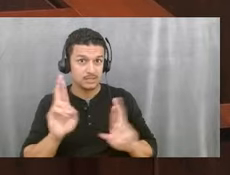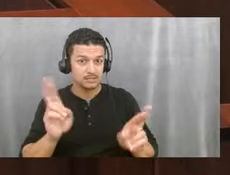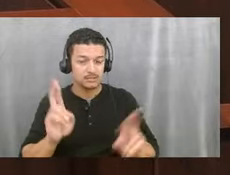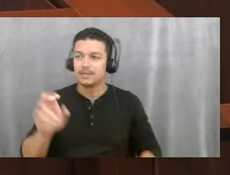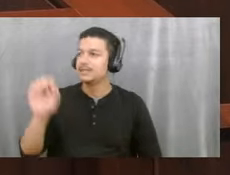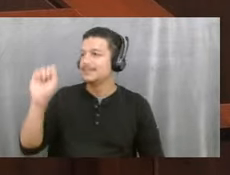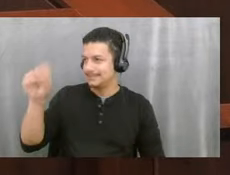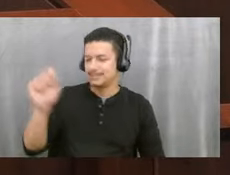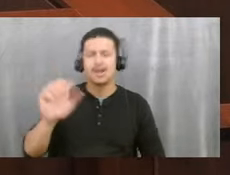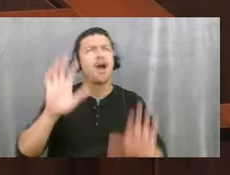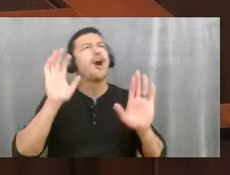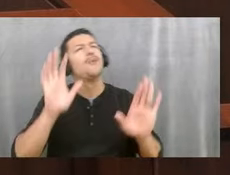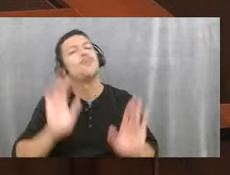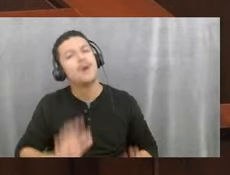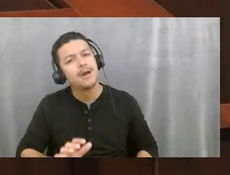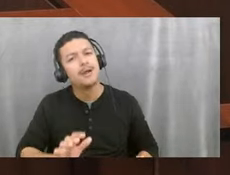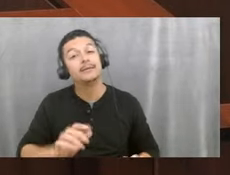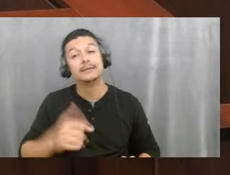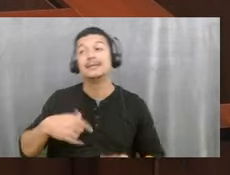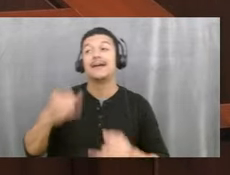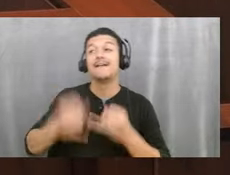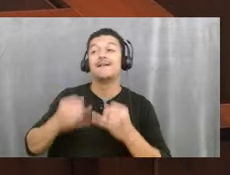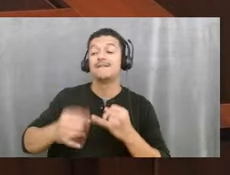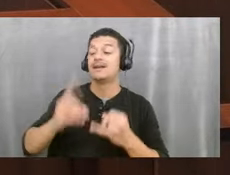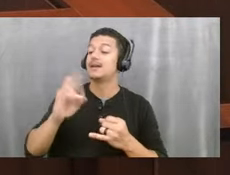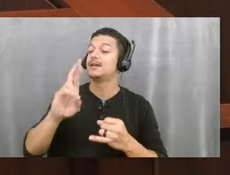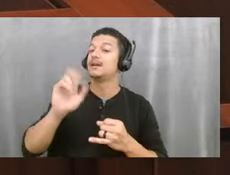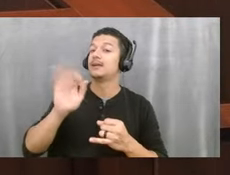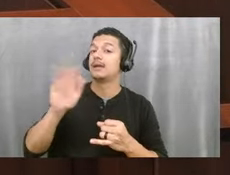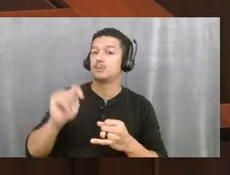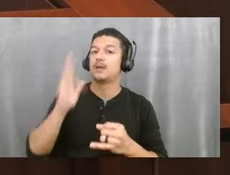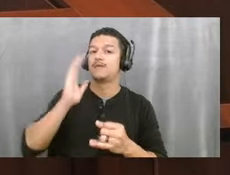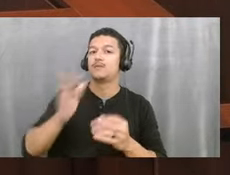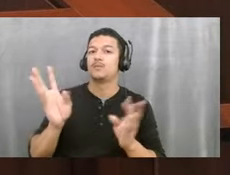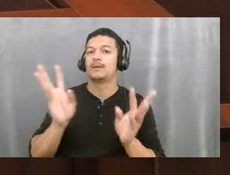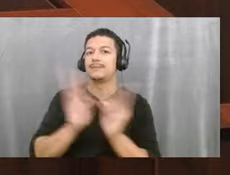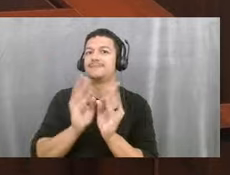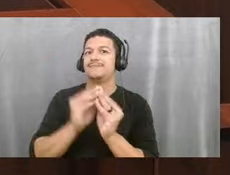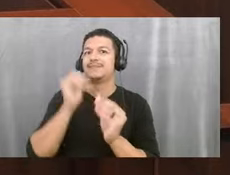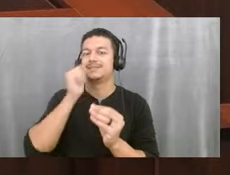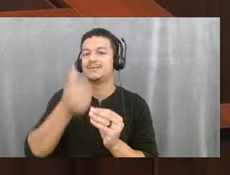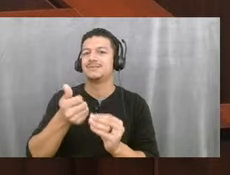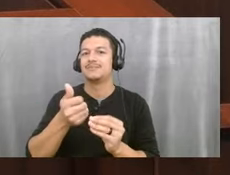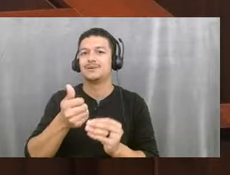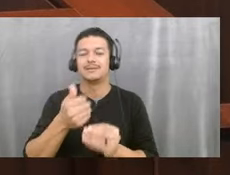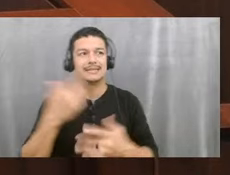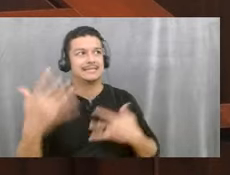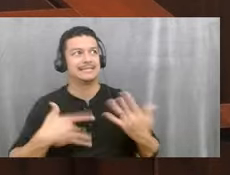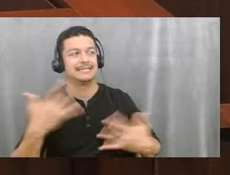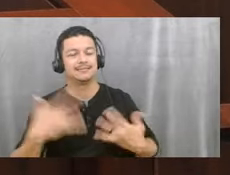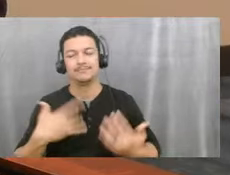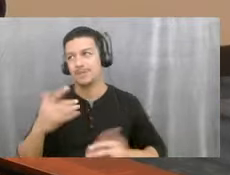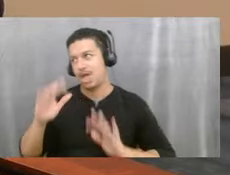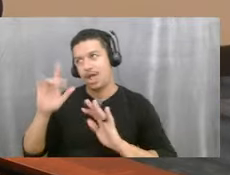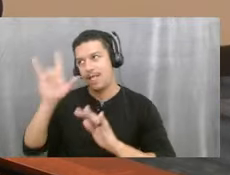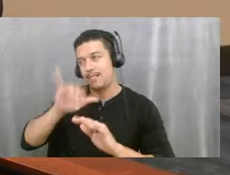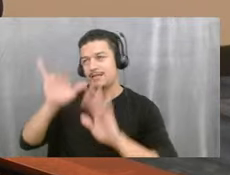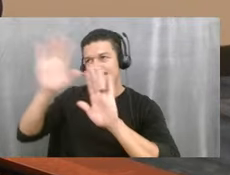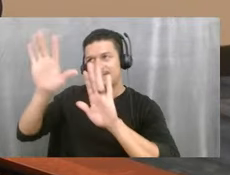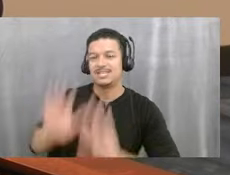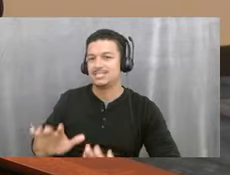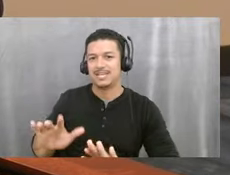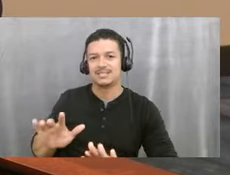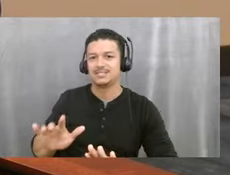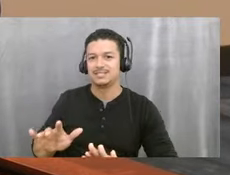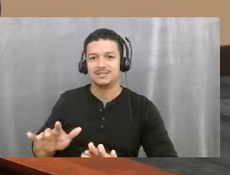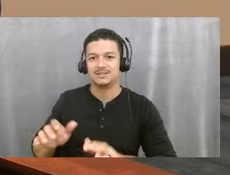final draft. Um, Amanda and I are meeting on it tomorrow. So we should have a pretty document. looks fantastic. We're, we're doing our last